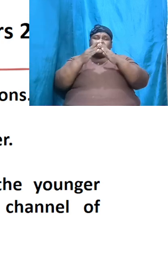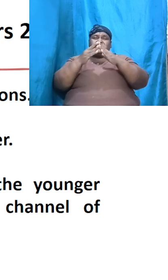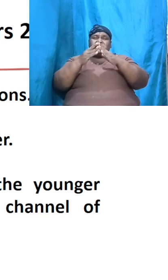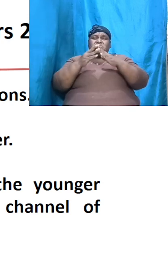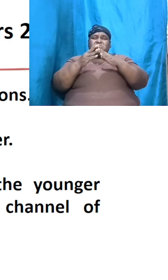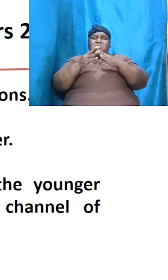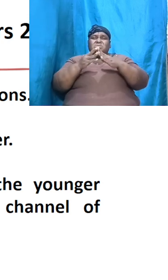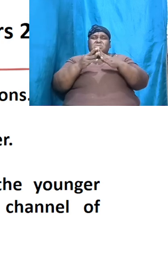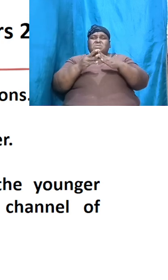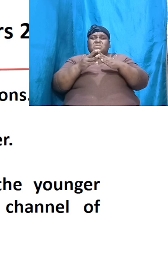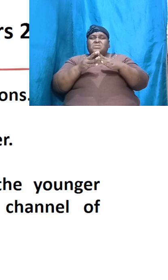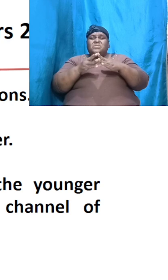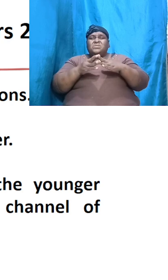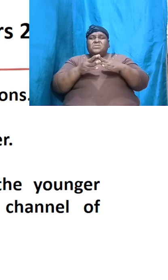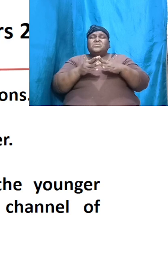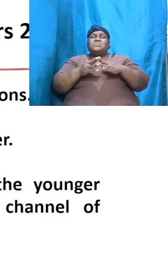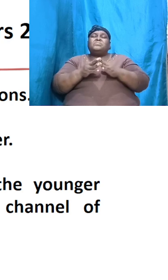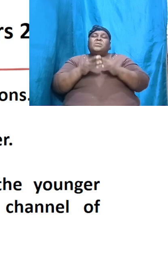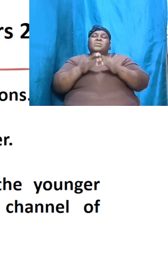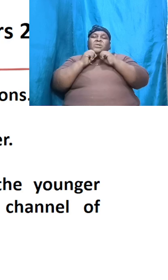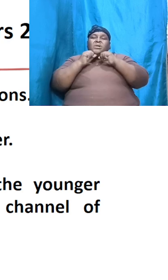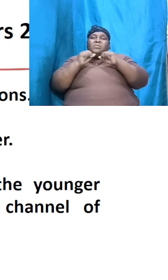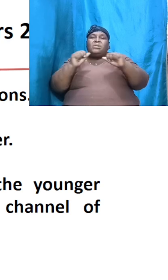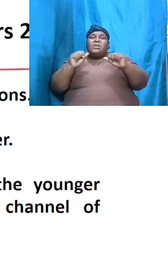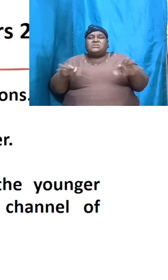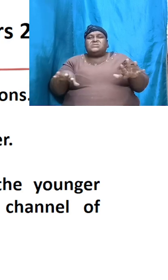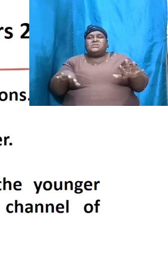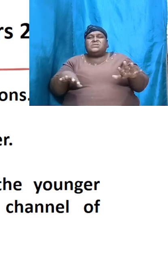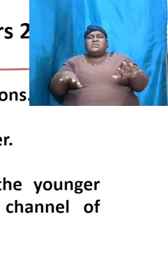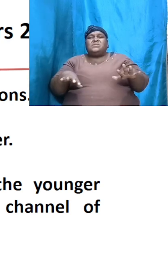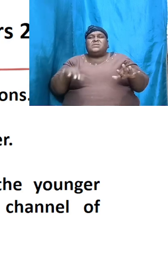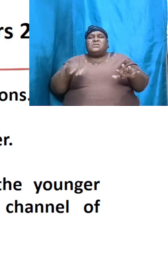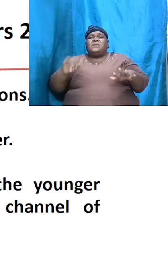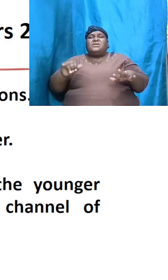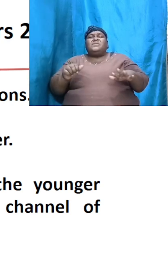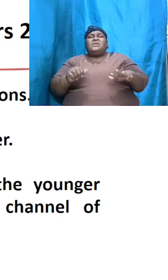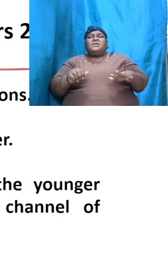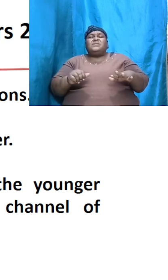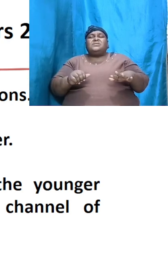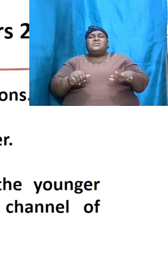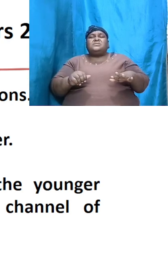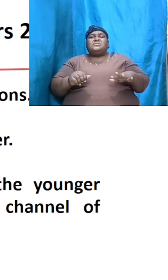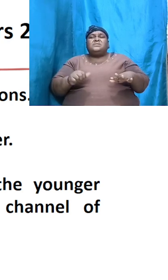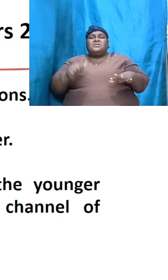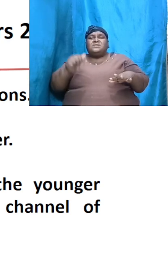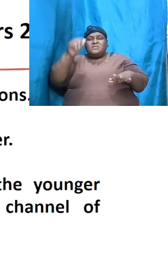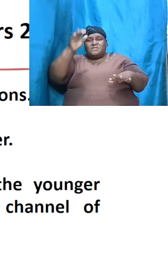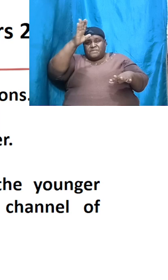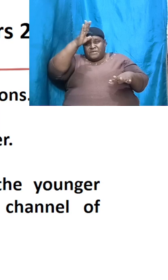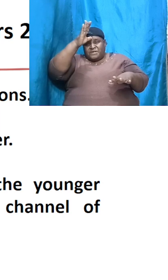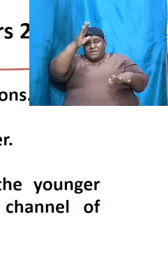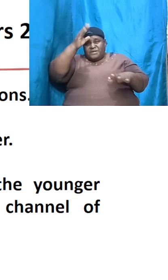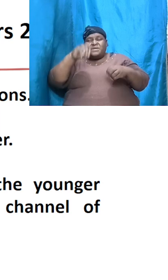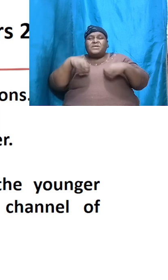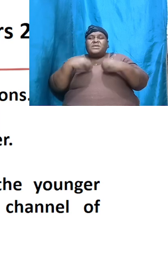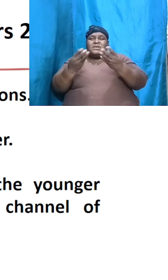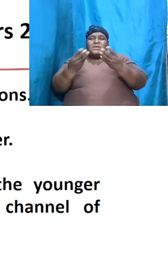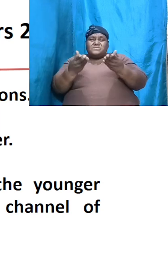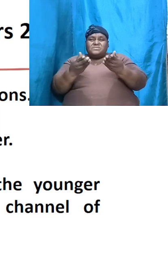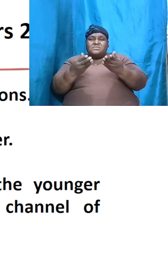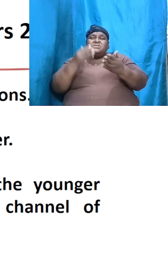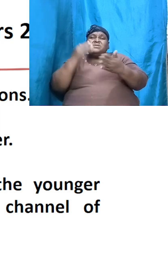to be the bearer the channel of the blessing that was passed from father amen to the next generation and it always